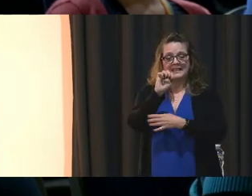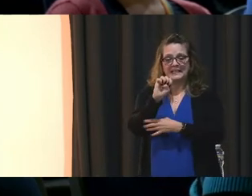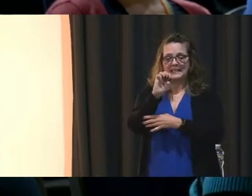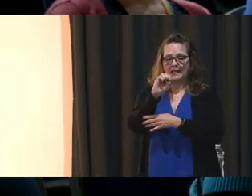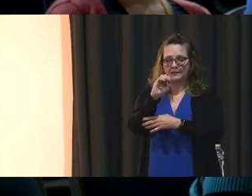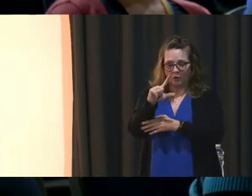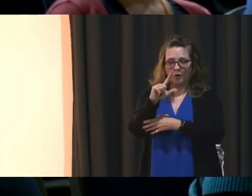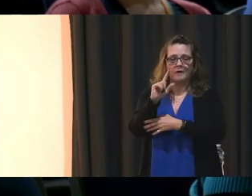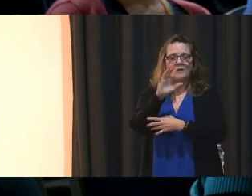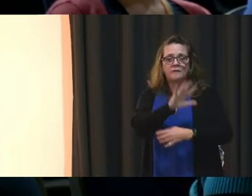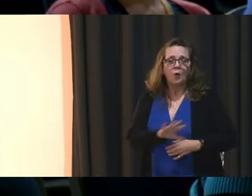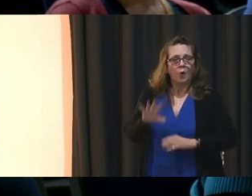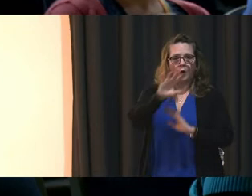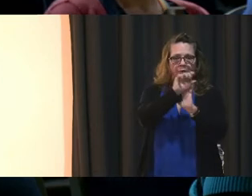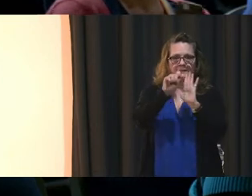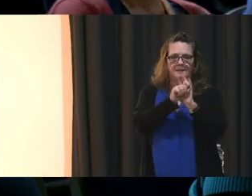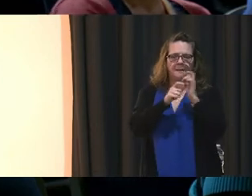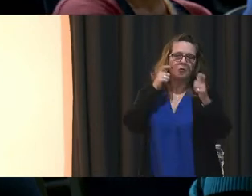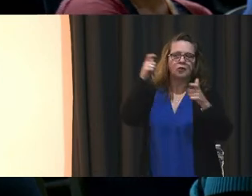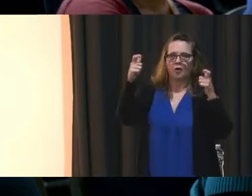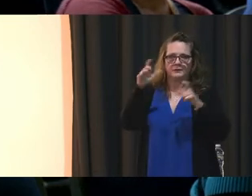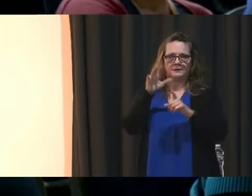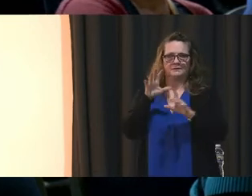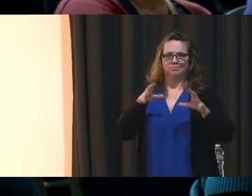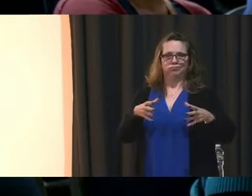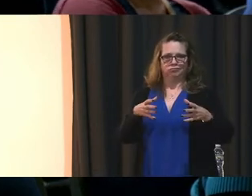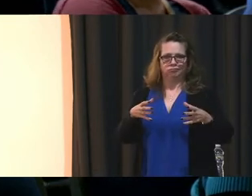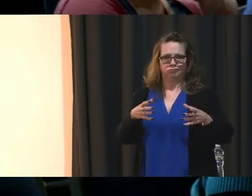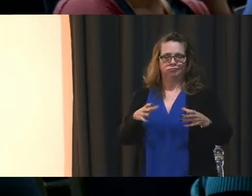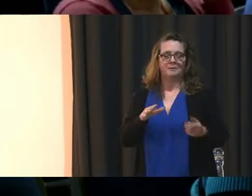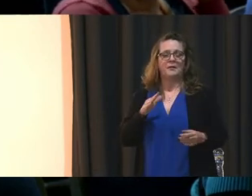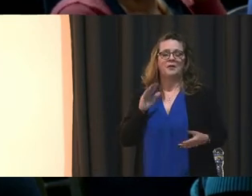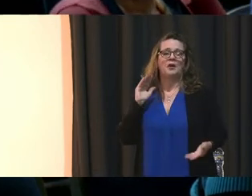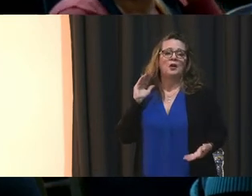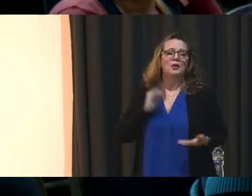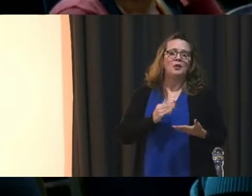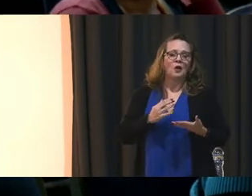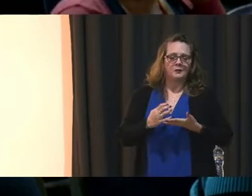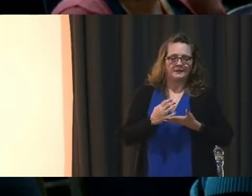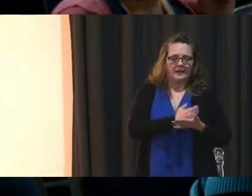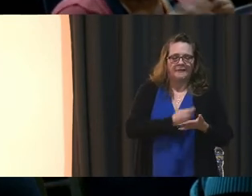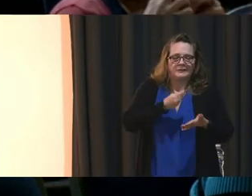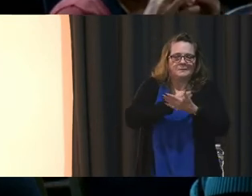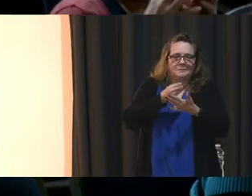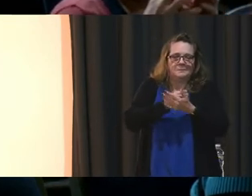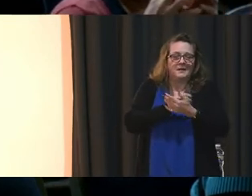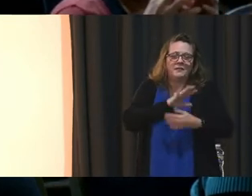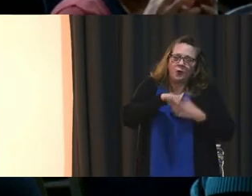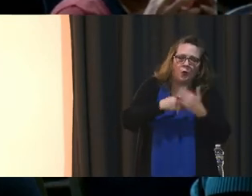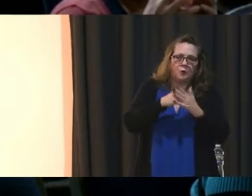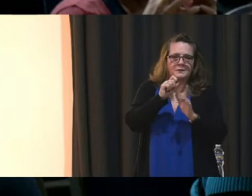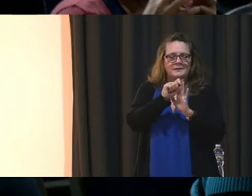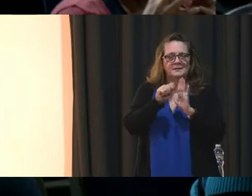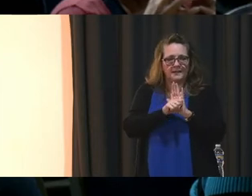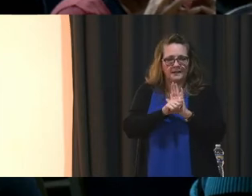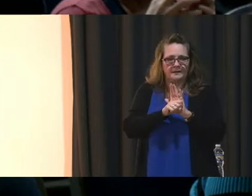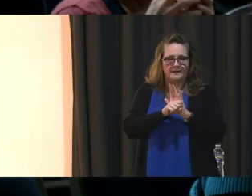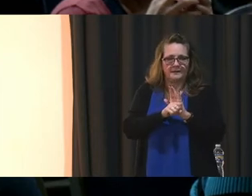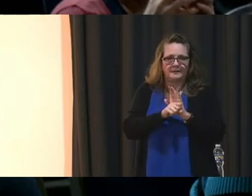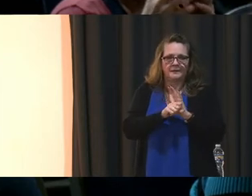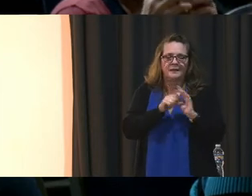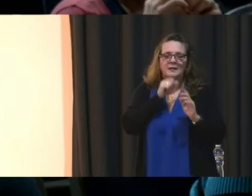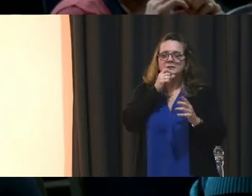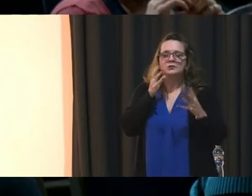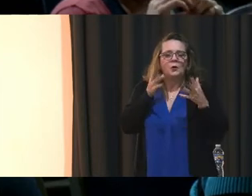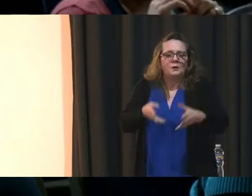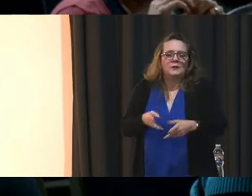in the state, has one of the most lowest income average in the whole state. Let's not leave this population